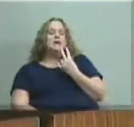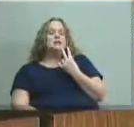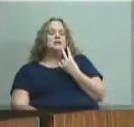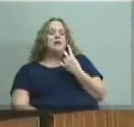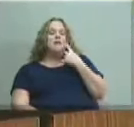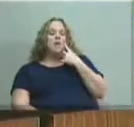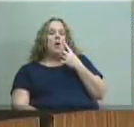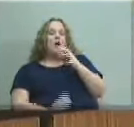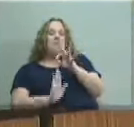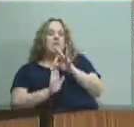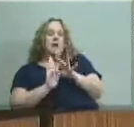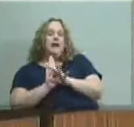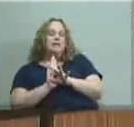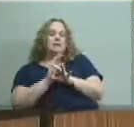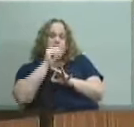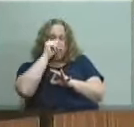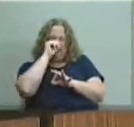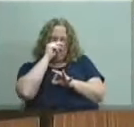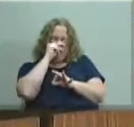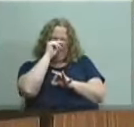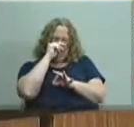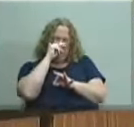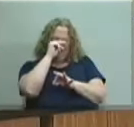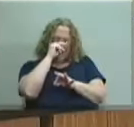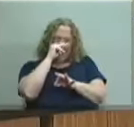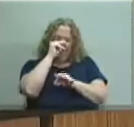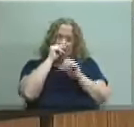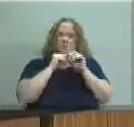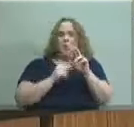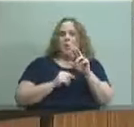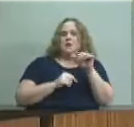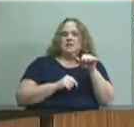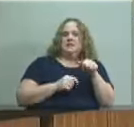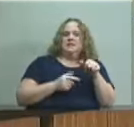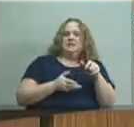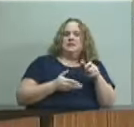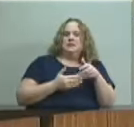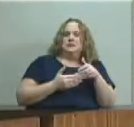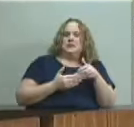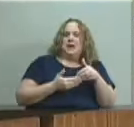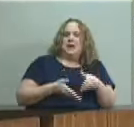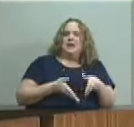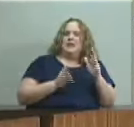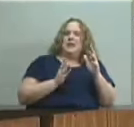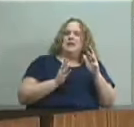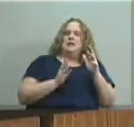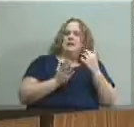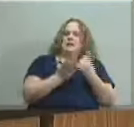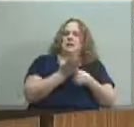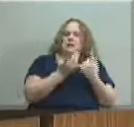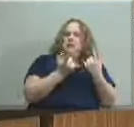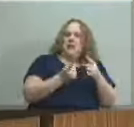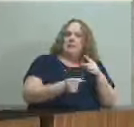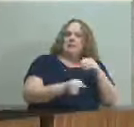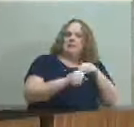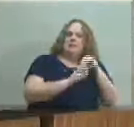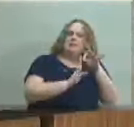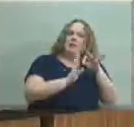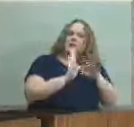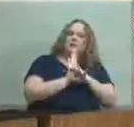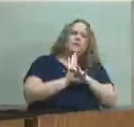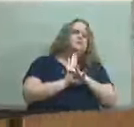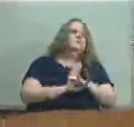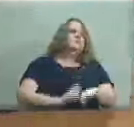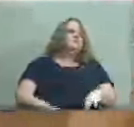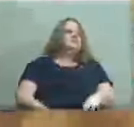this just leaving open the door to have that discussion in frankfurt i think yeah let me um let me comment